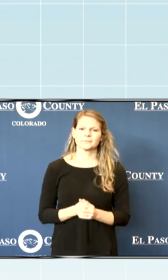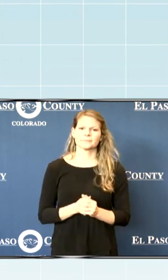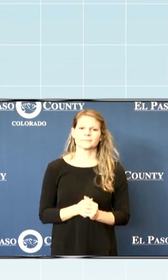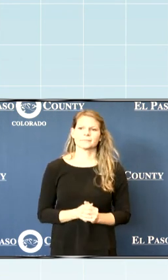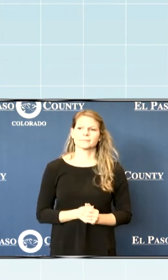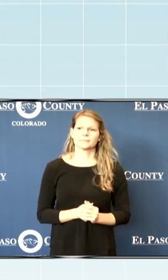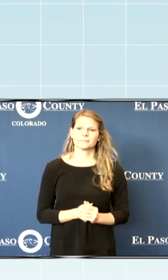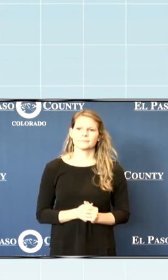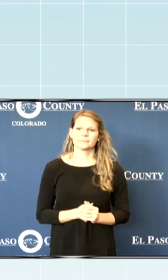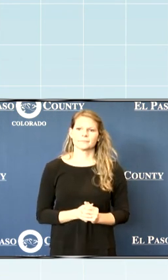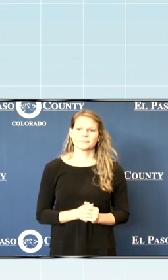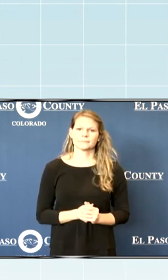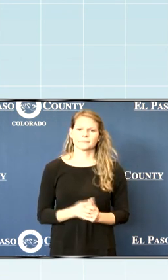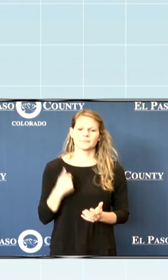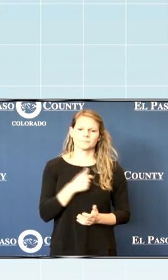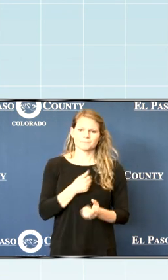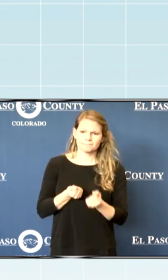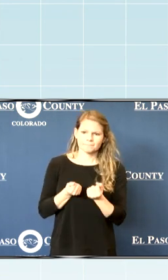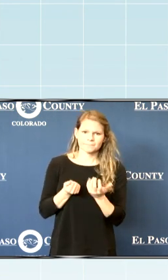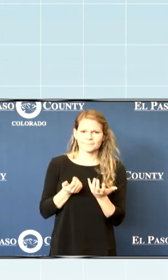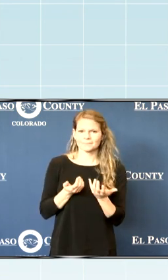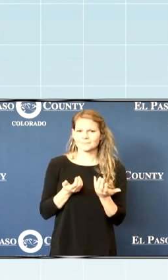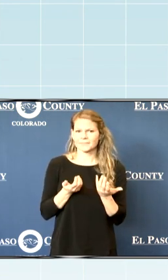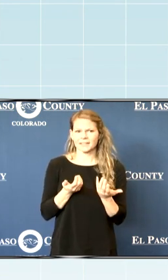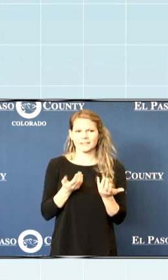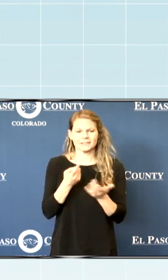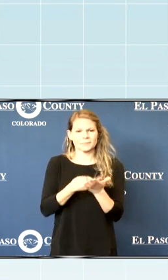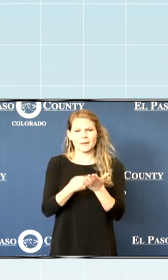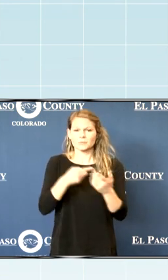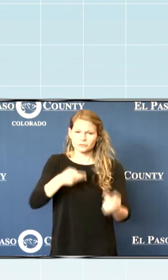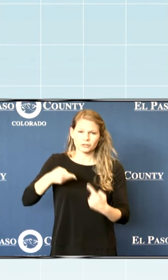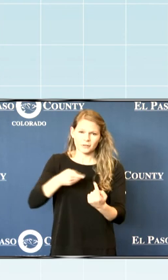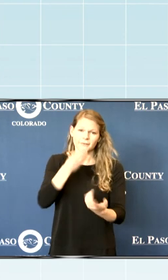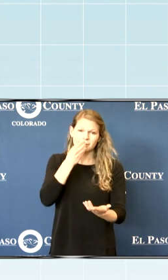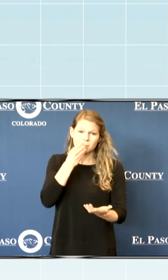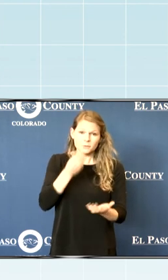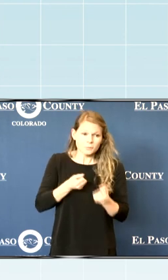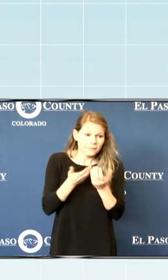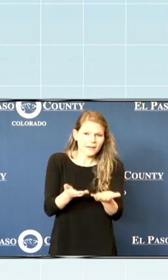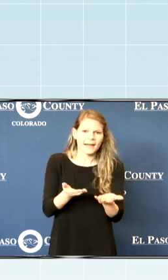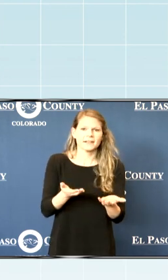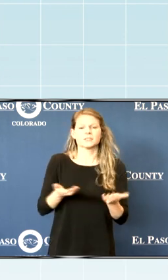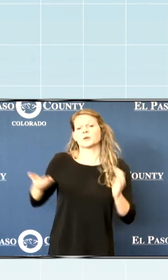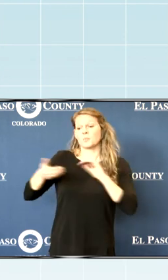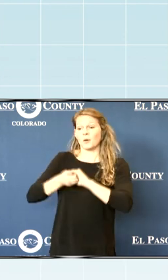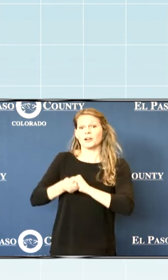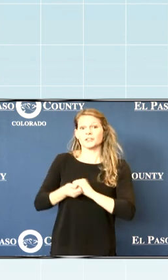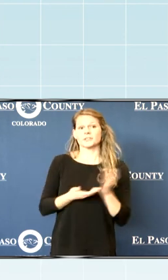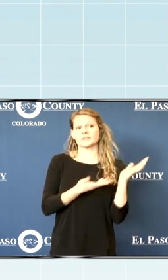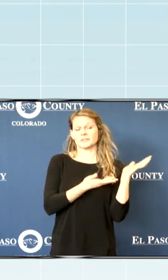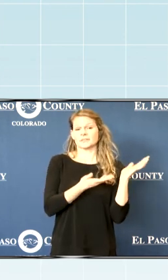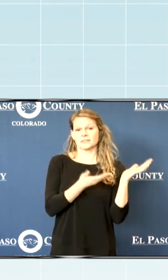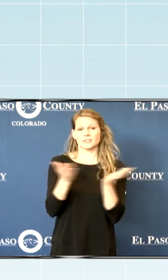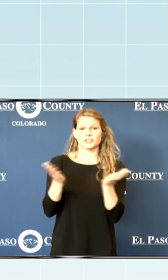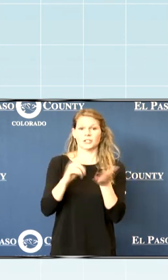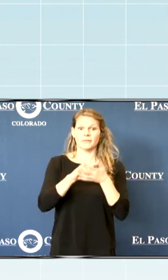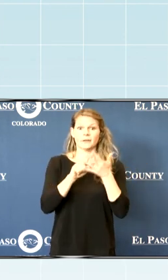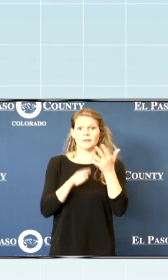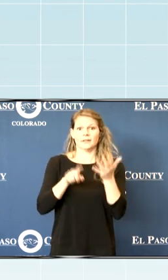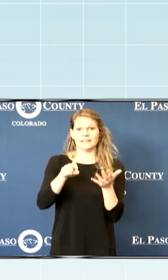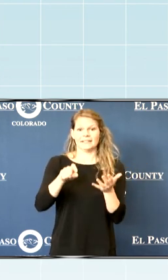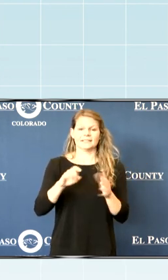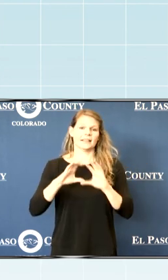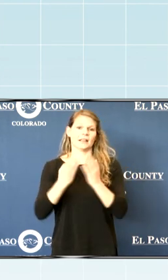look at putting food on the table. The partners that are here today serve all those needs. The club sees all of that.